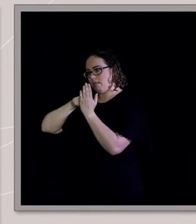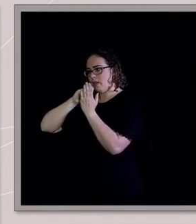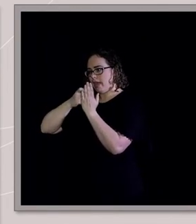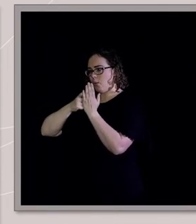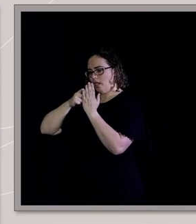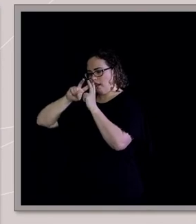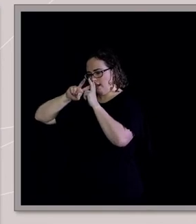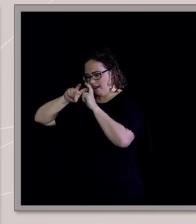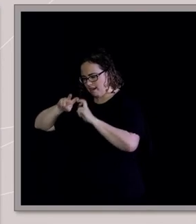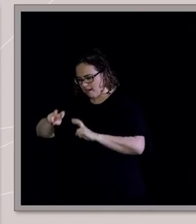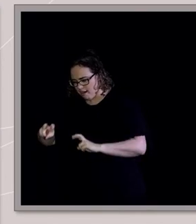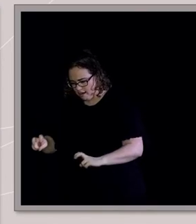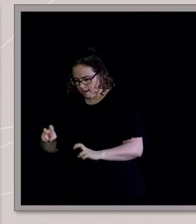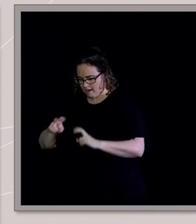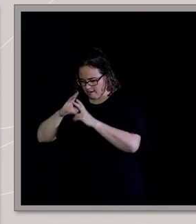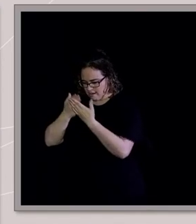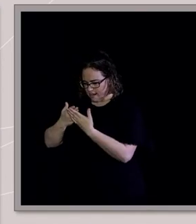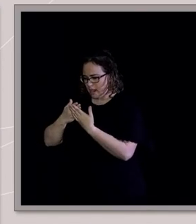this is my story. And thanks so much for listening.